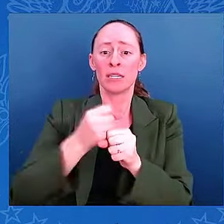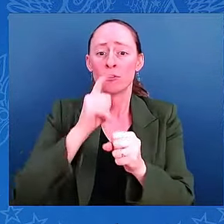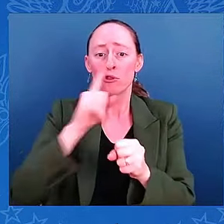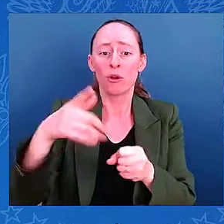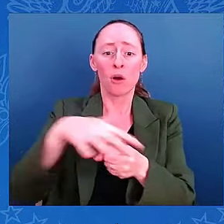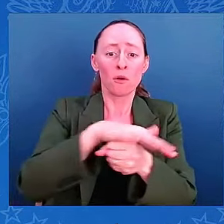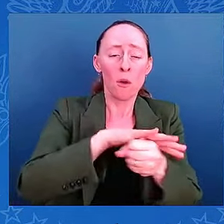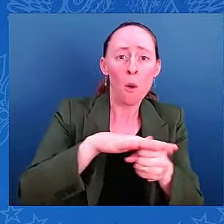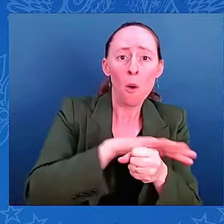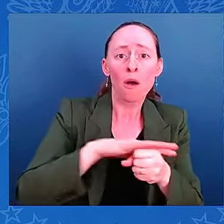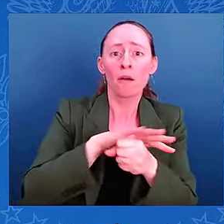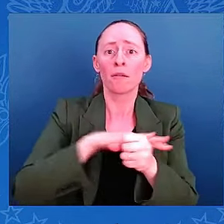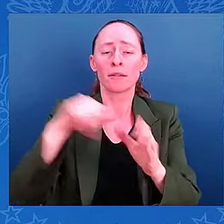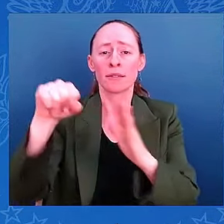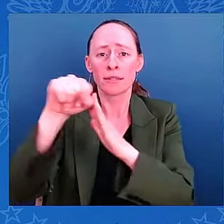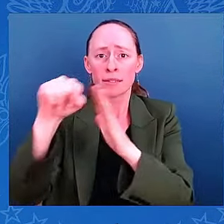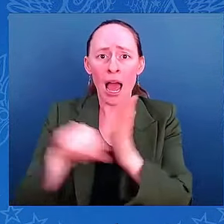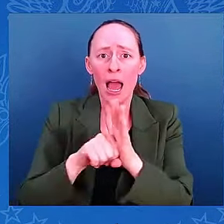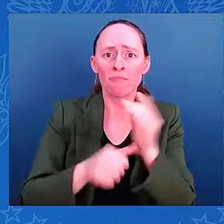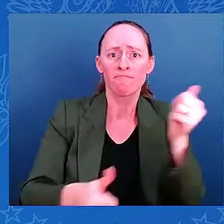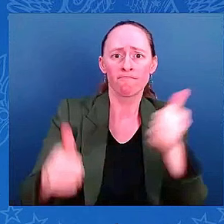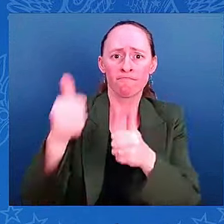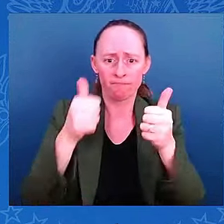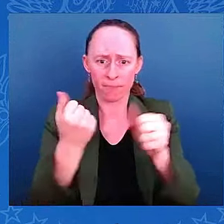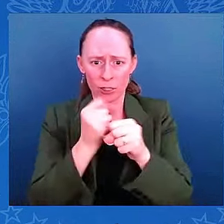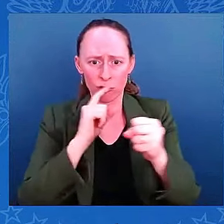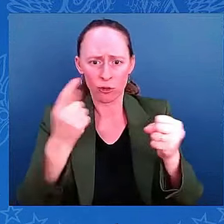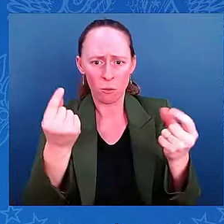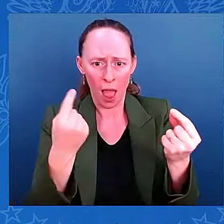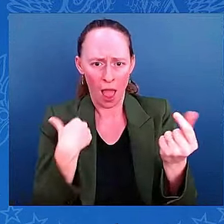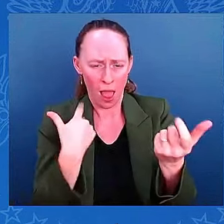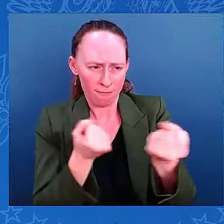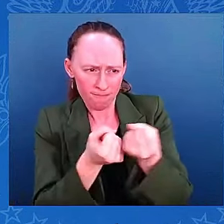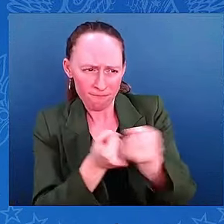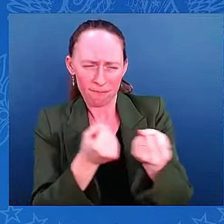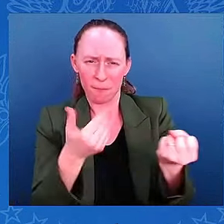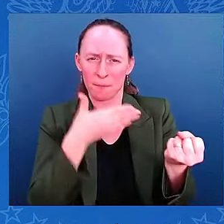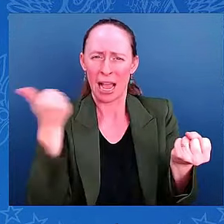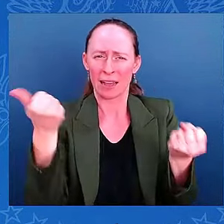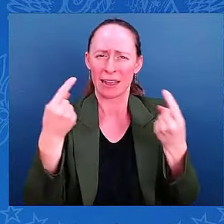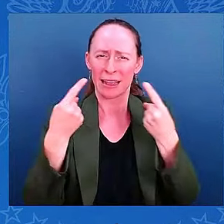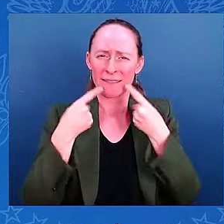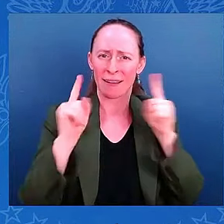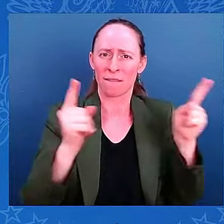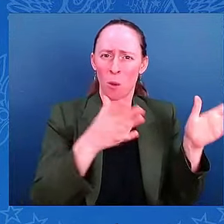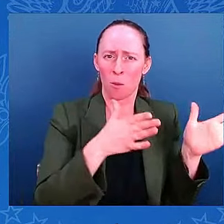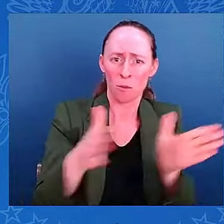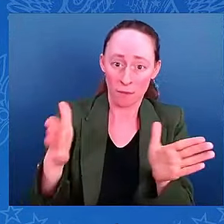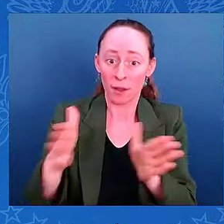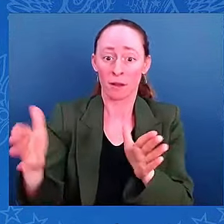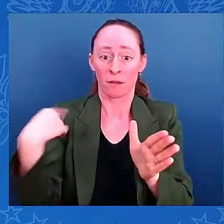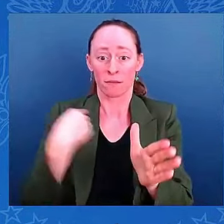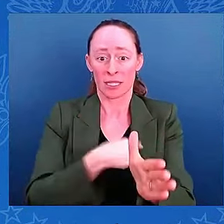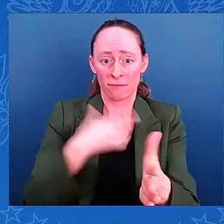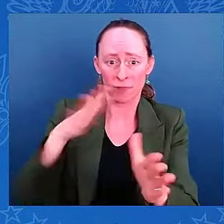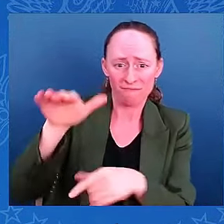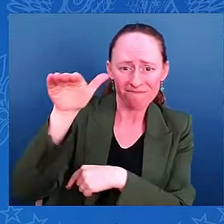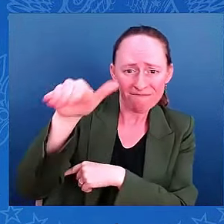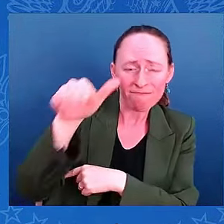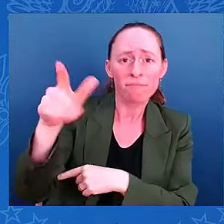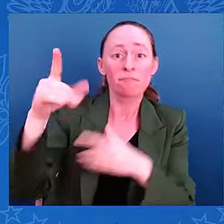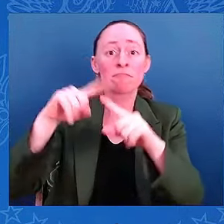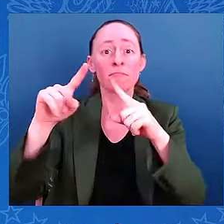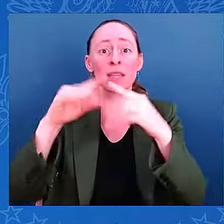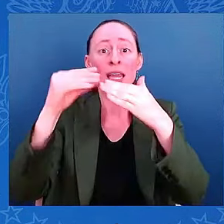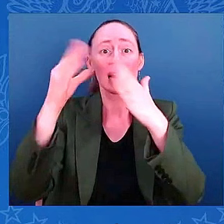We have also been in constant contact with the leaders in Florida to make sure that we are cutting any red tape that might get in the way of